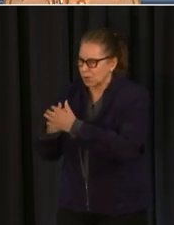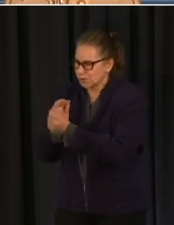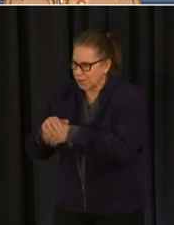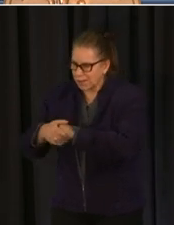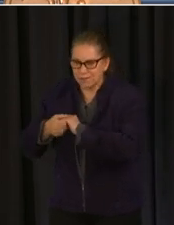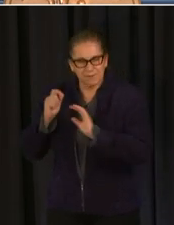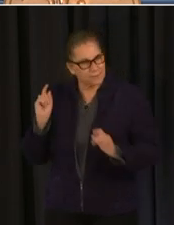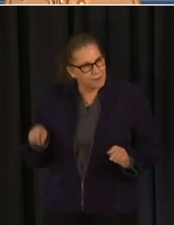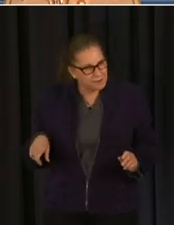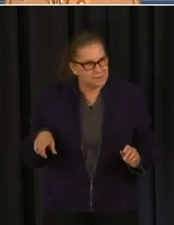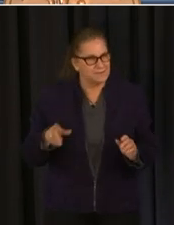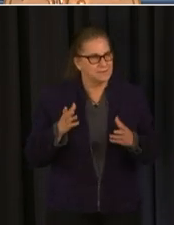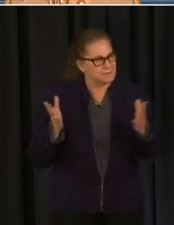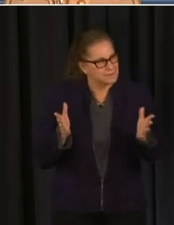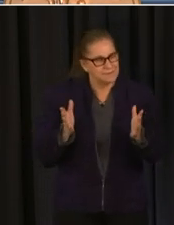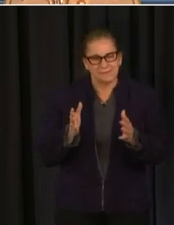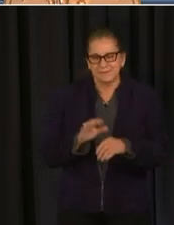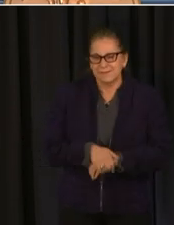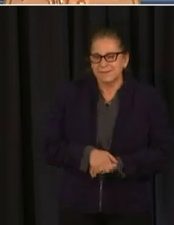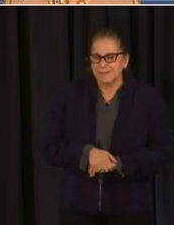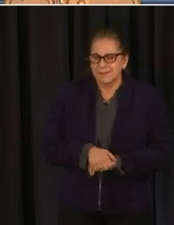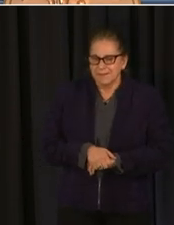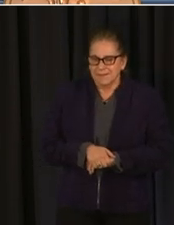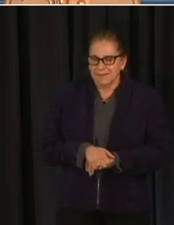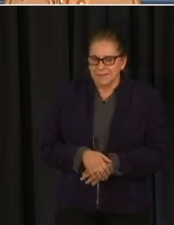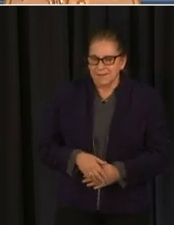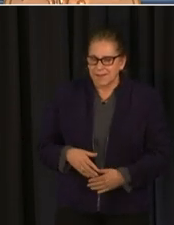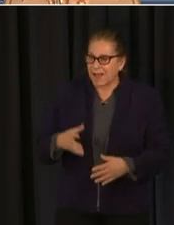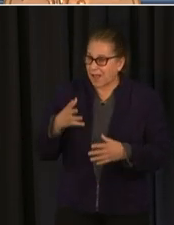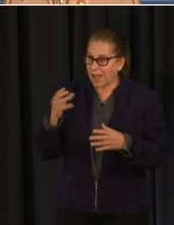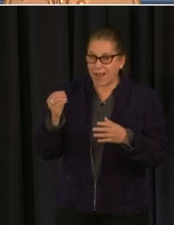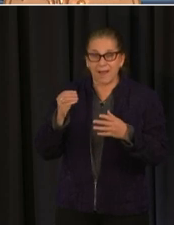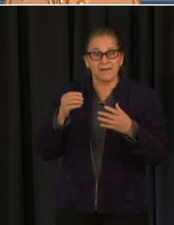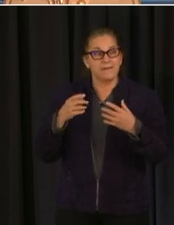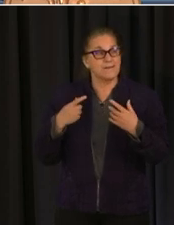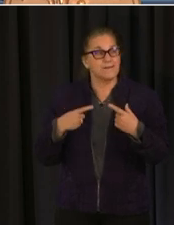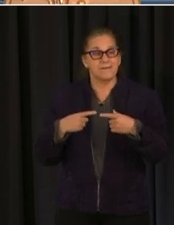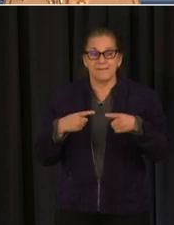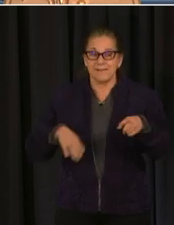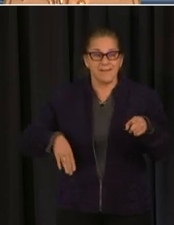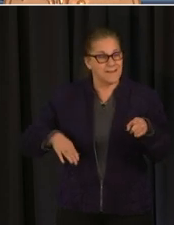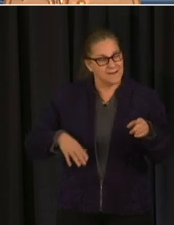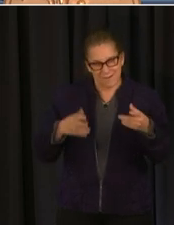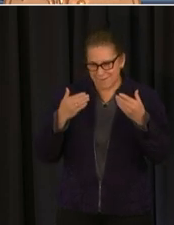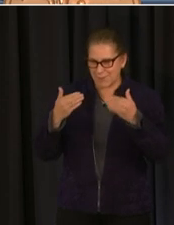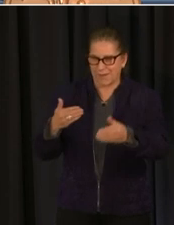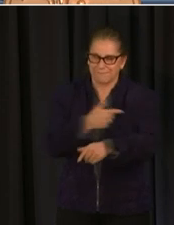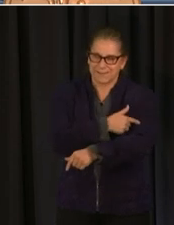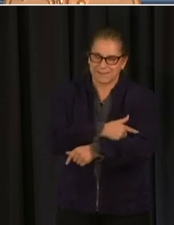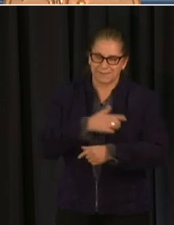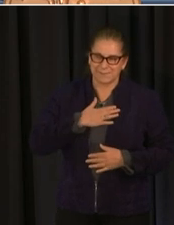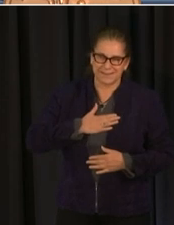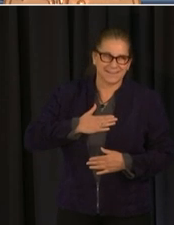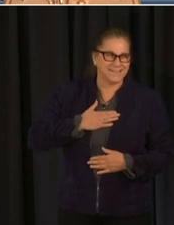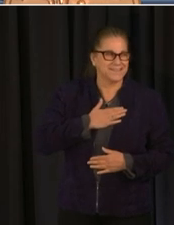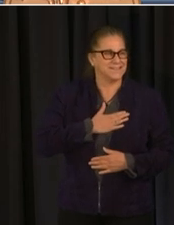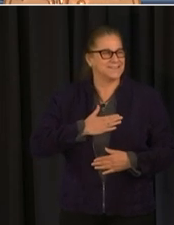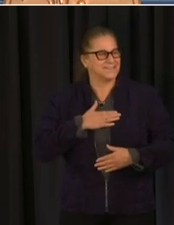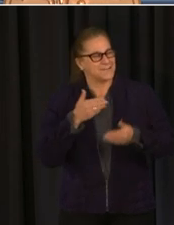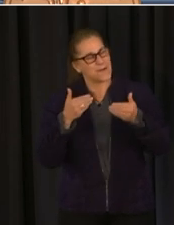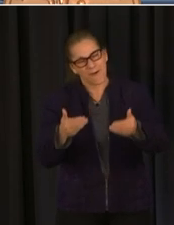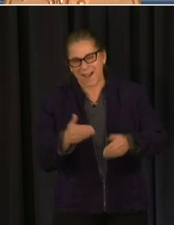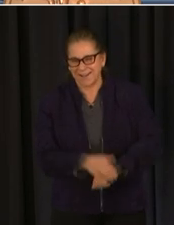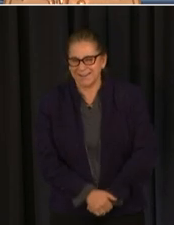get vaccinated uh and with all of that said on a friday